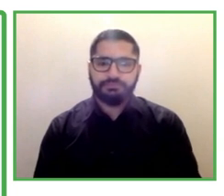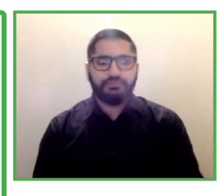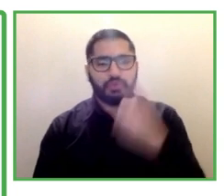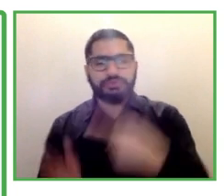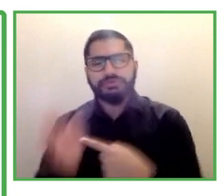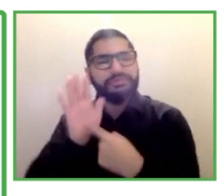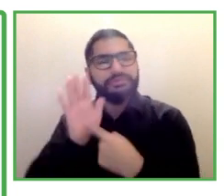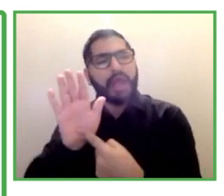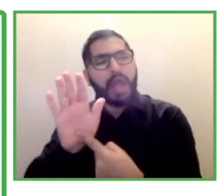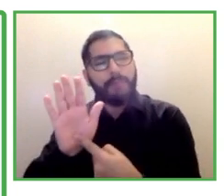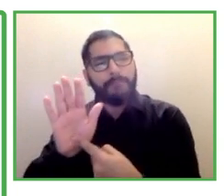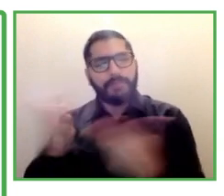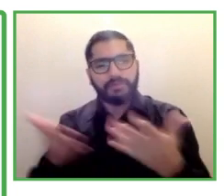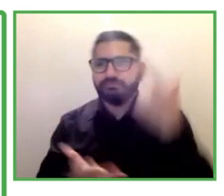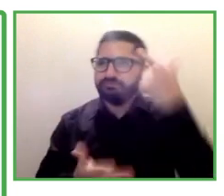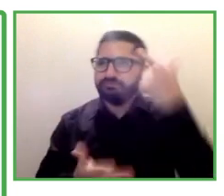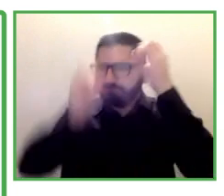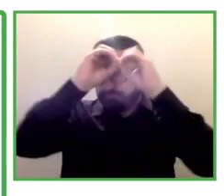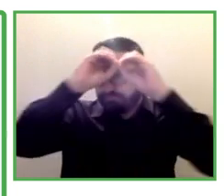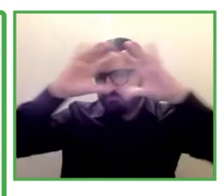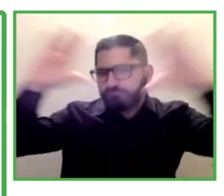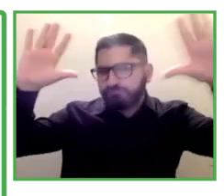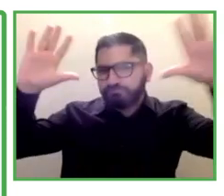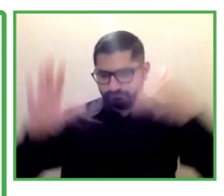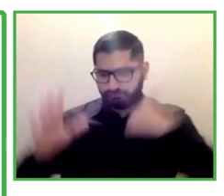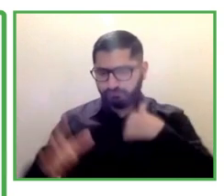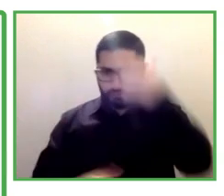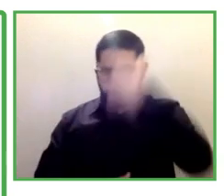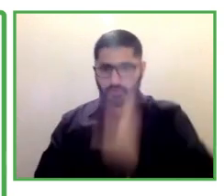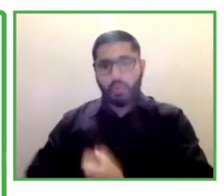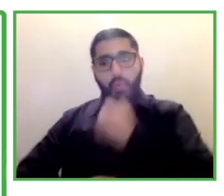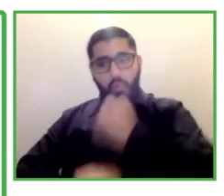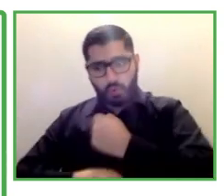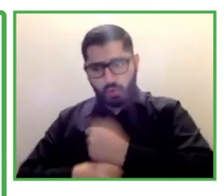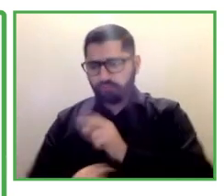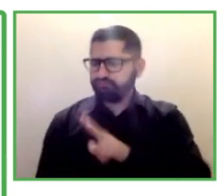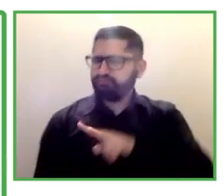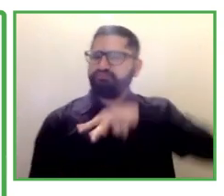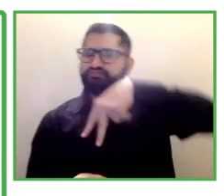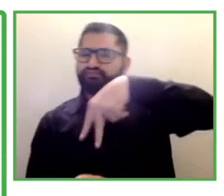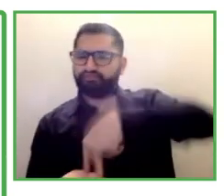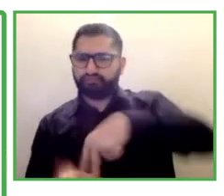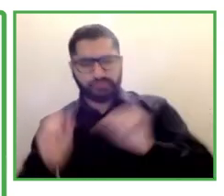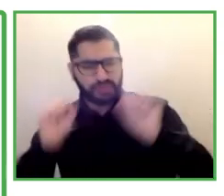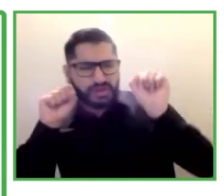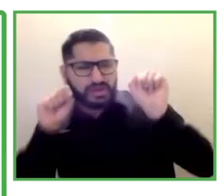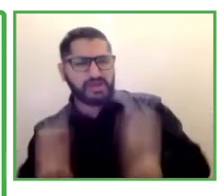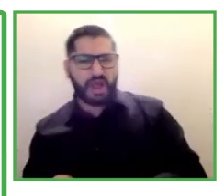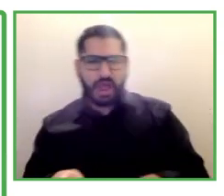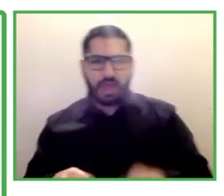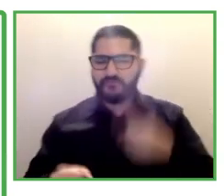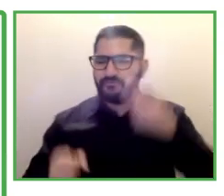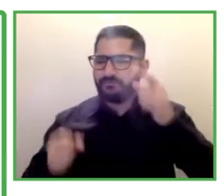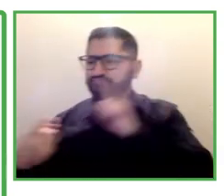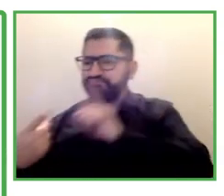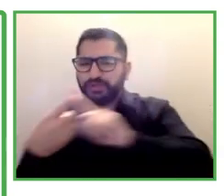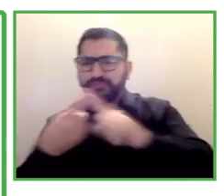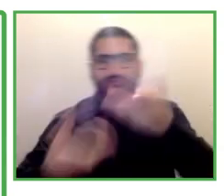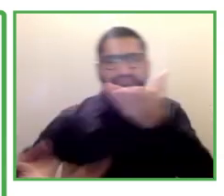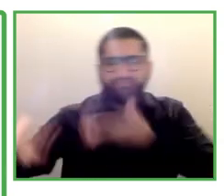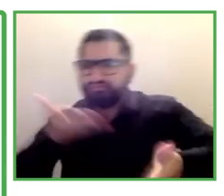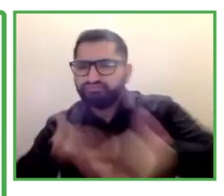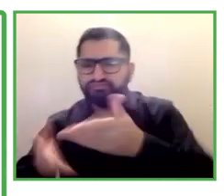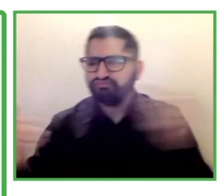also. So I think that this session will give important input and insight on how we can encourage,